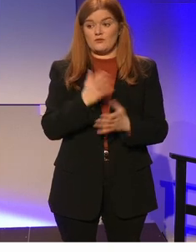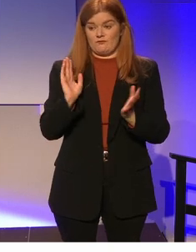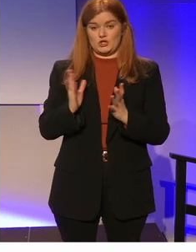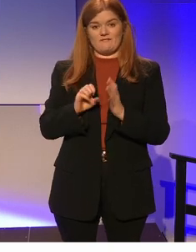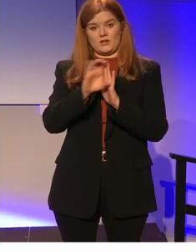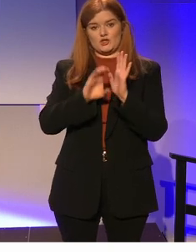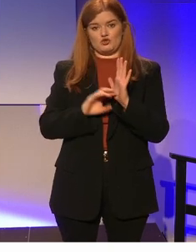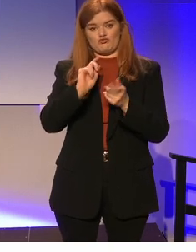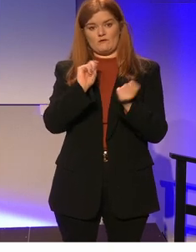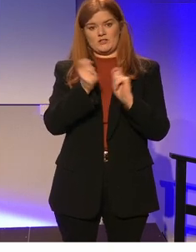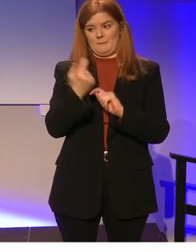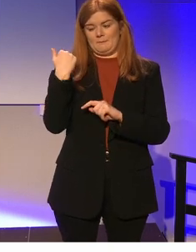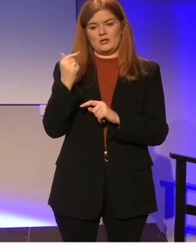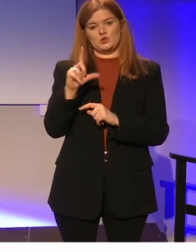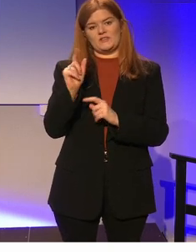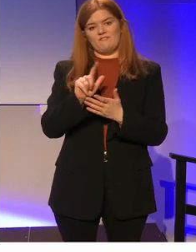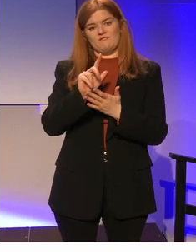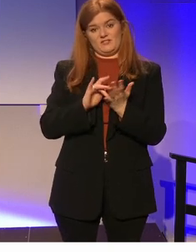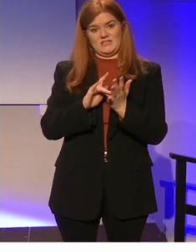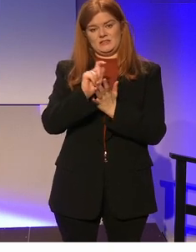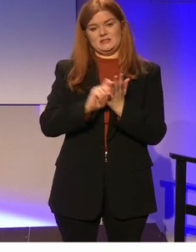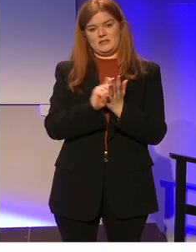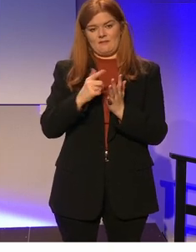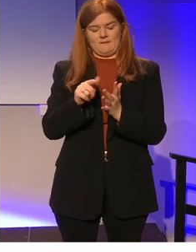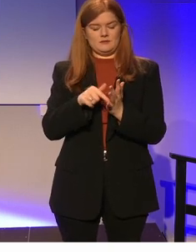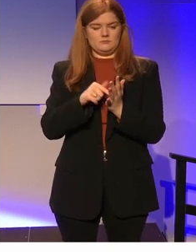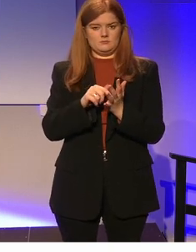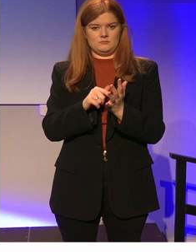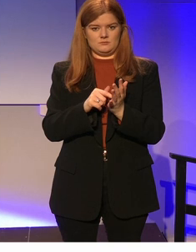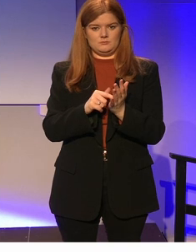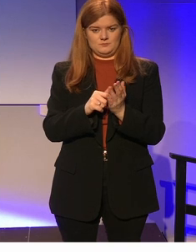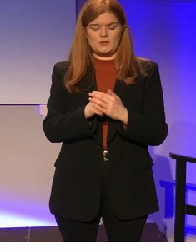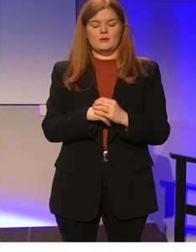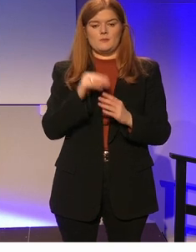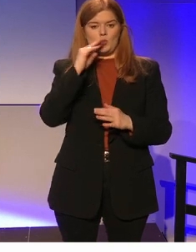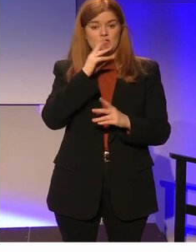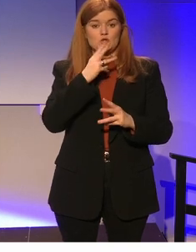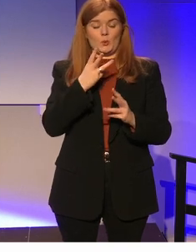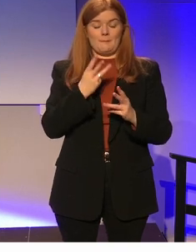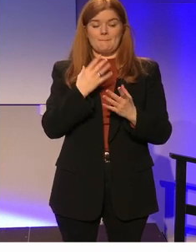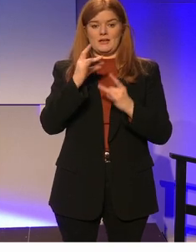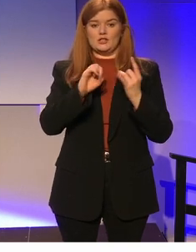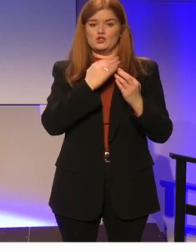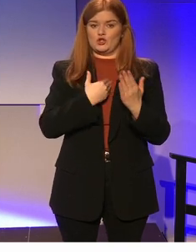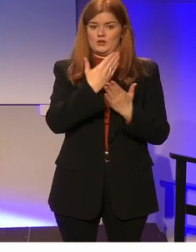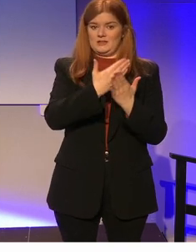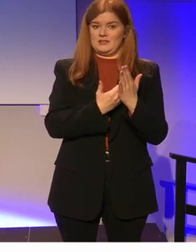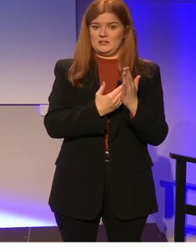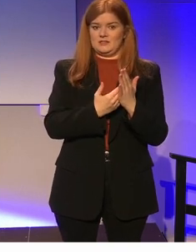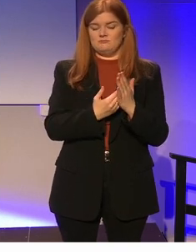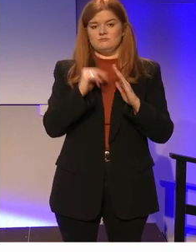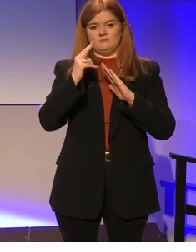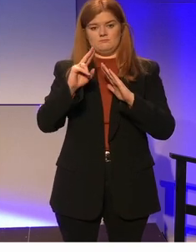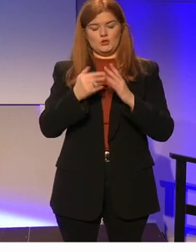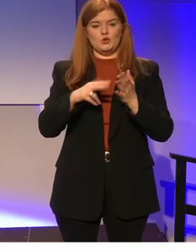constitutional referendum in 2015. that now legal incorporations of the provisions of the UN CRC